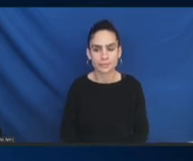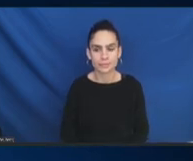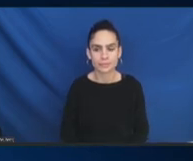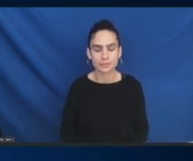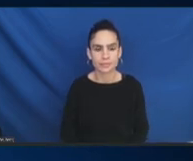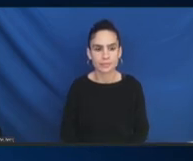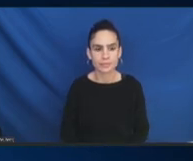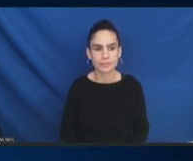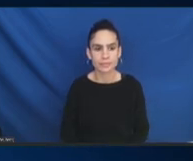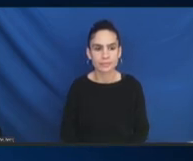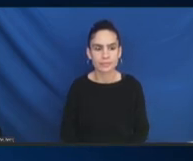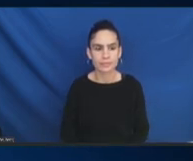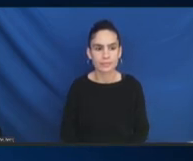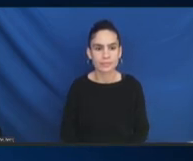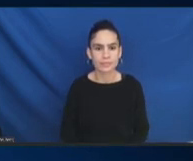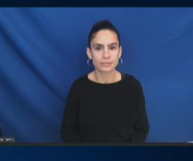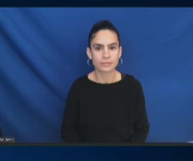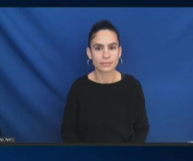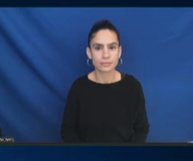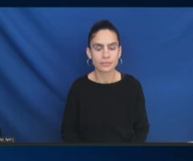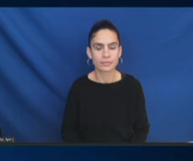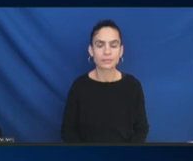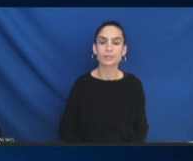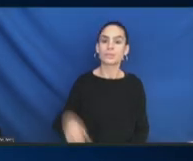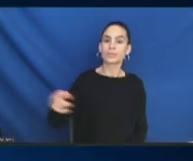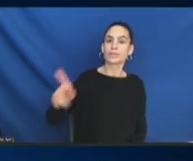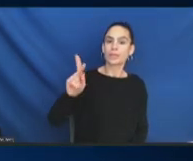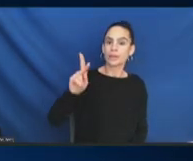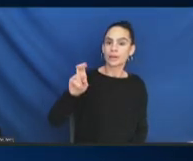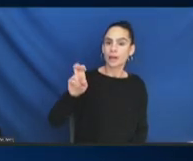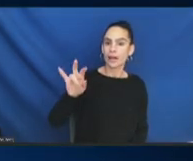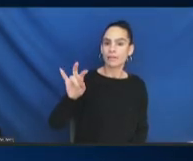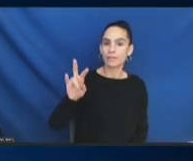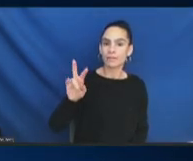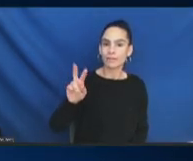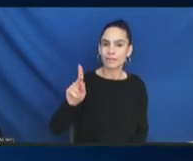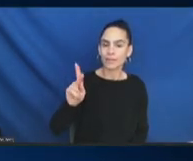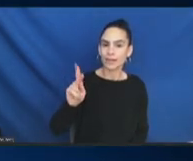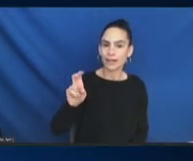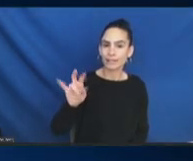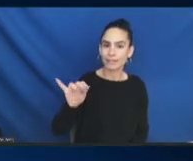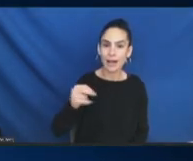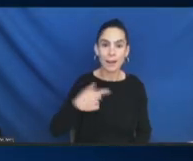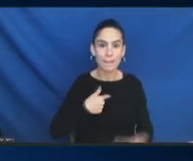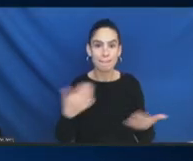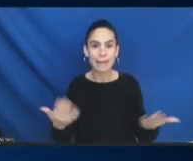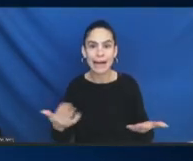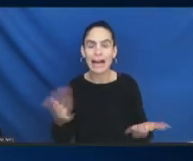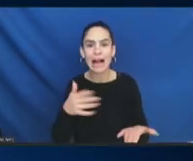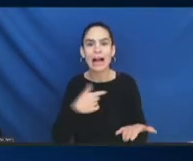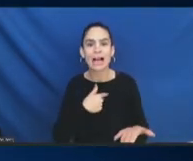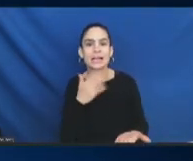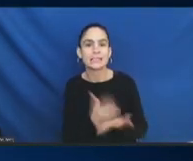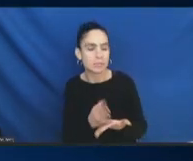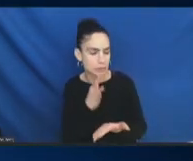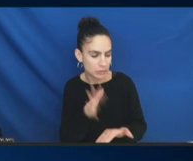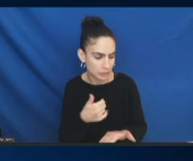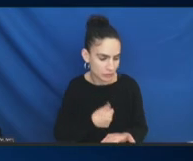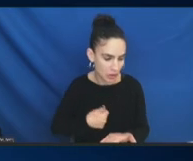Kevin? Male That must have been a mic drop, Kevin. Oh, no, I'm here. I just stopped talking. sorry, Kevin. That was a great